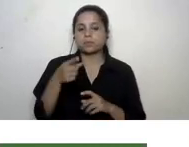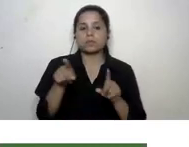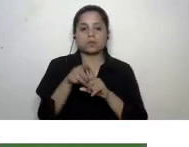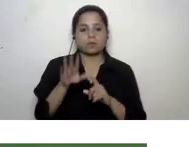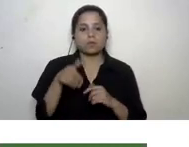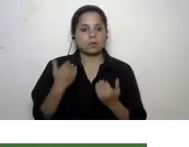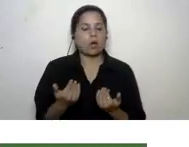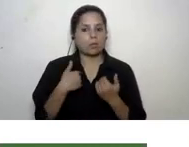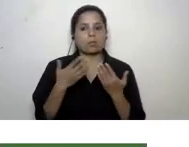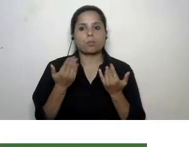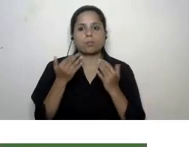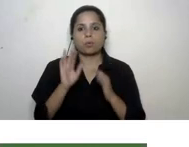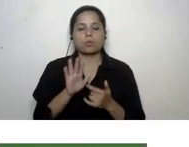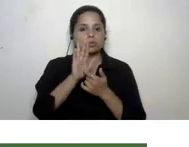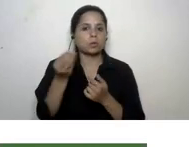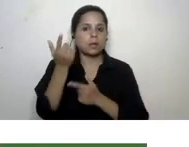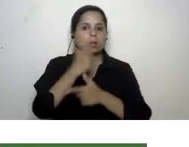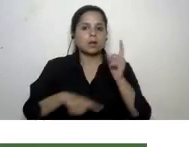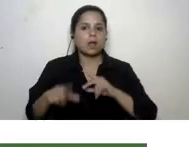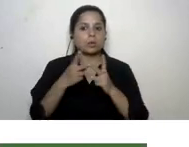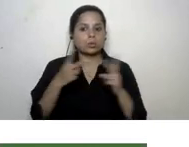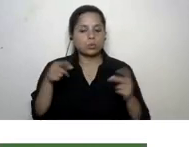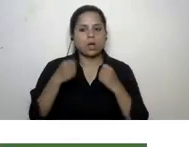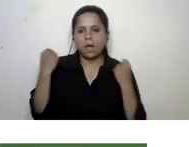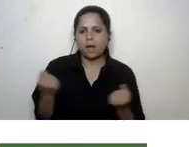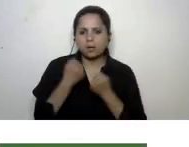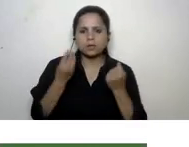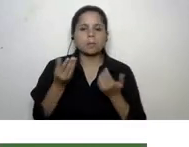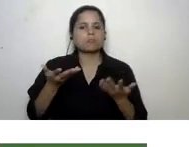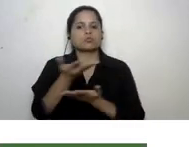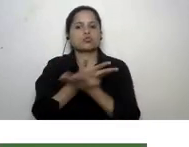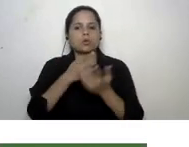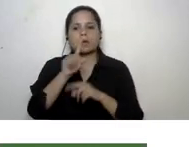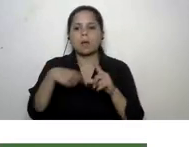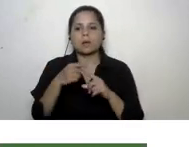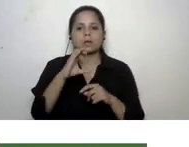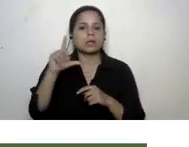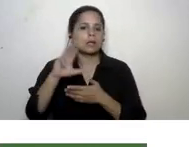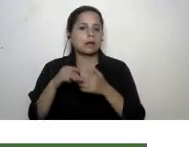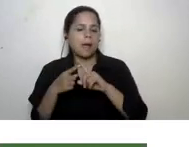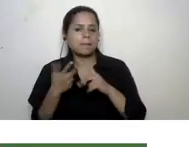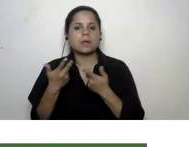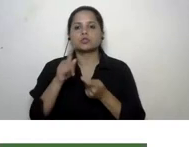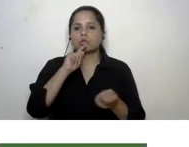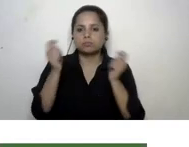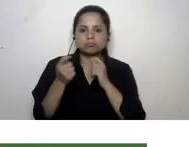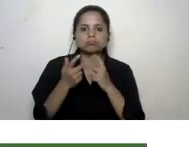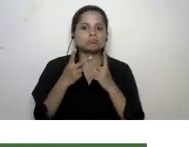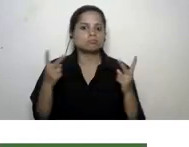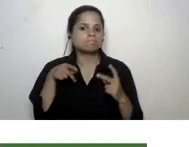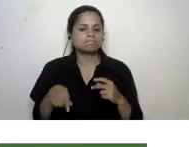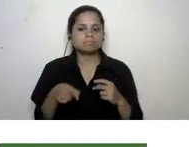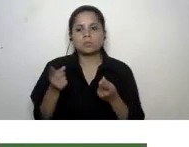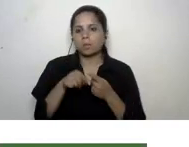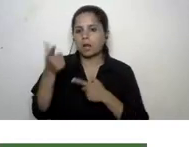scope here to bring in some language activities and discuss about climate action in language education uh like